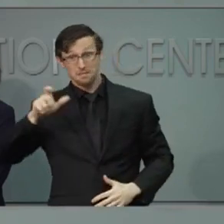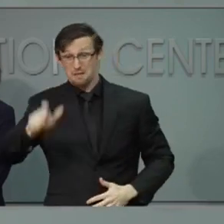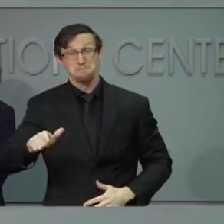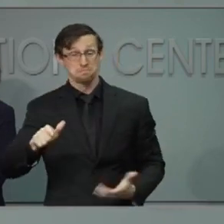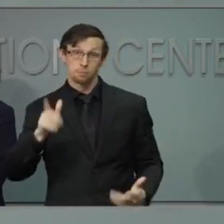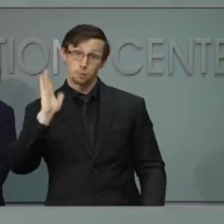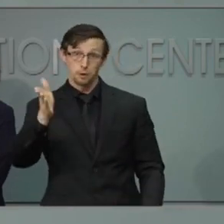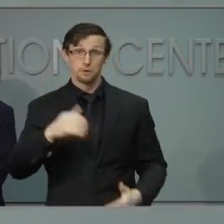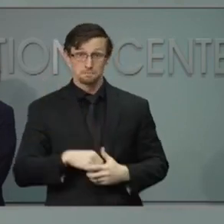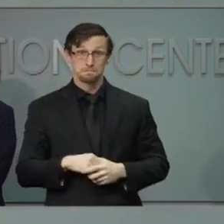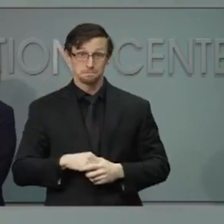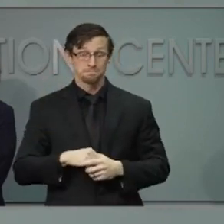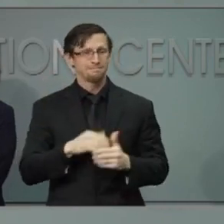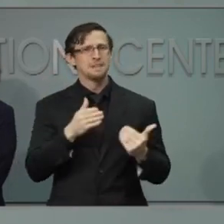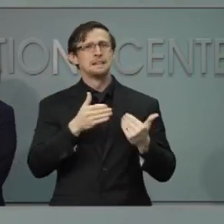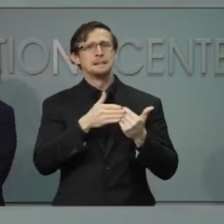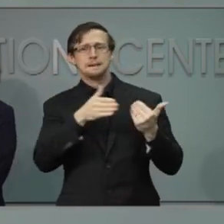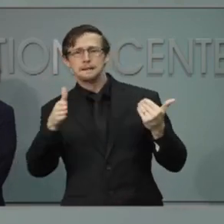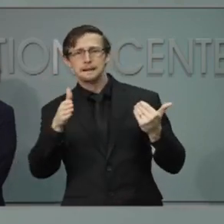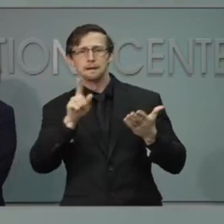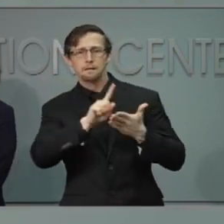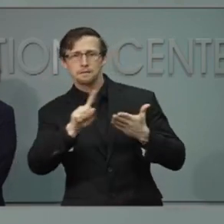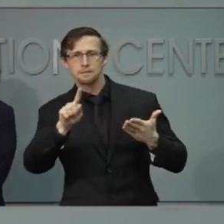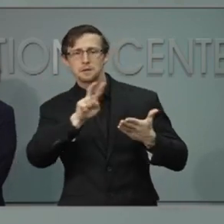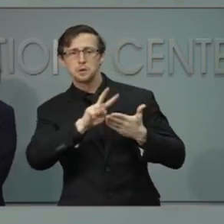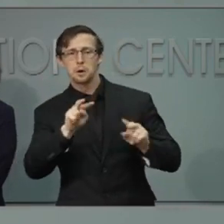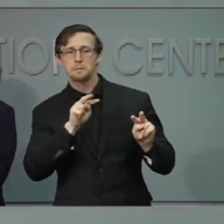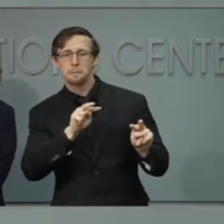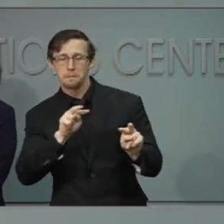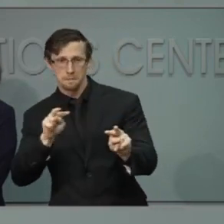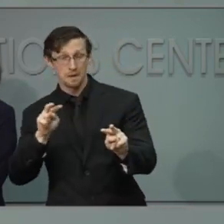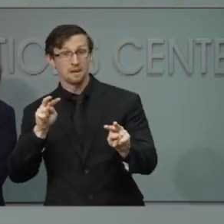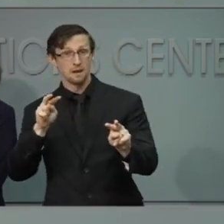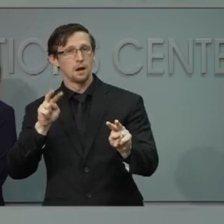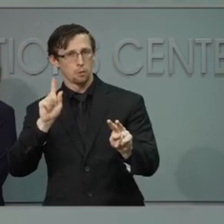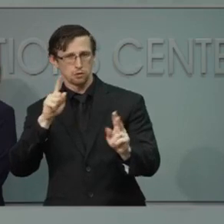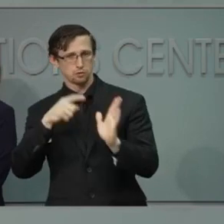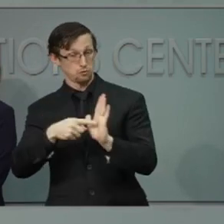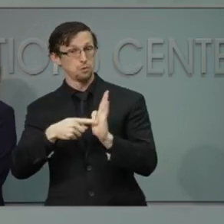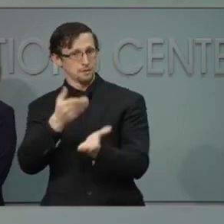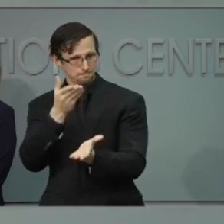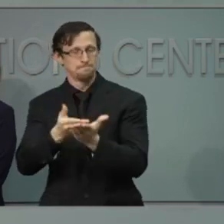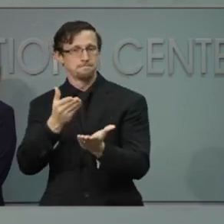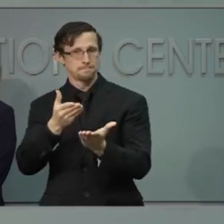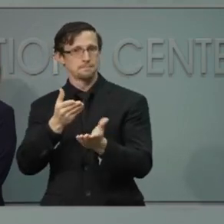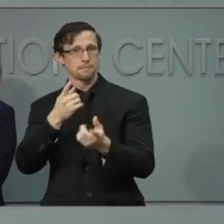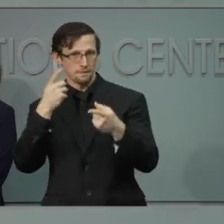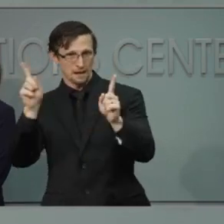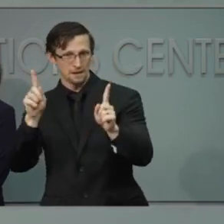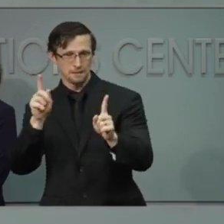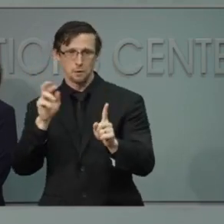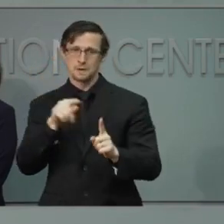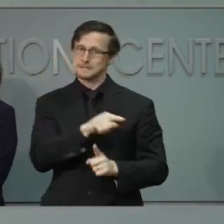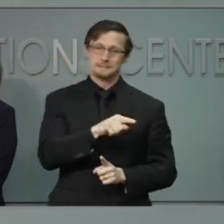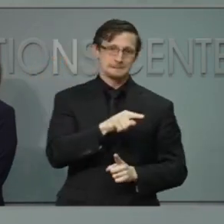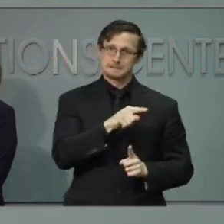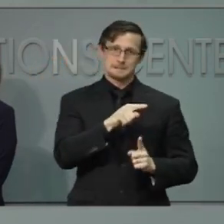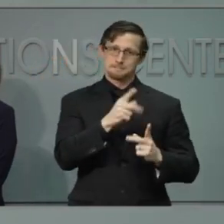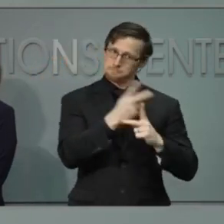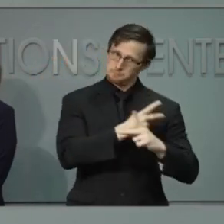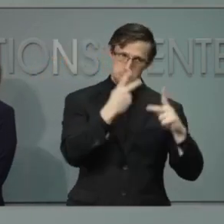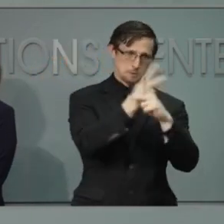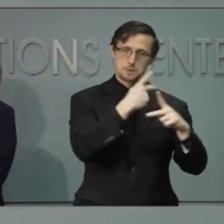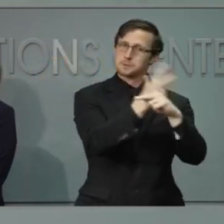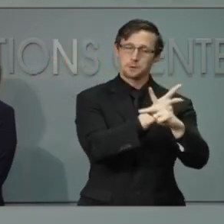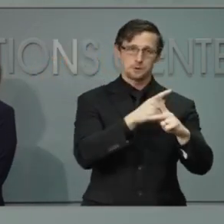days will tell us whether we are stemming the tide or whether we need to ratchet it up even more. We know the other